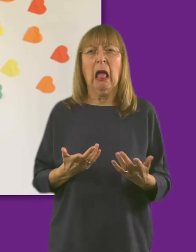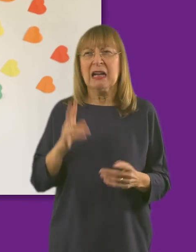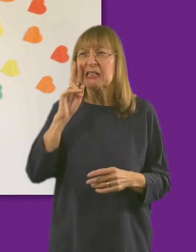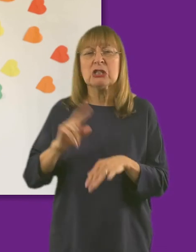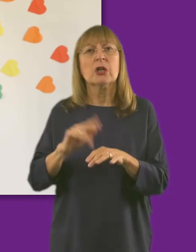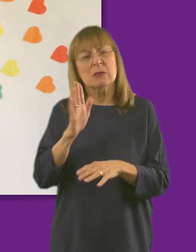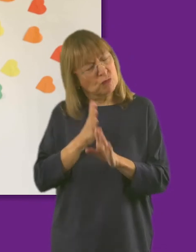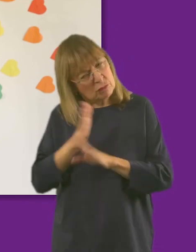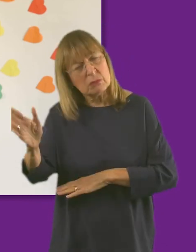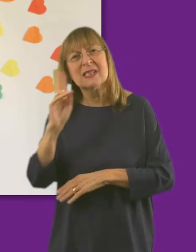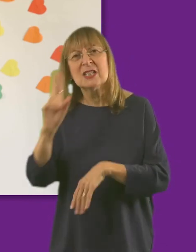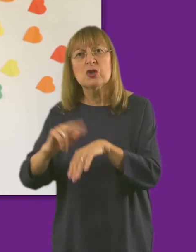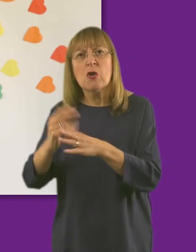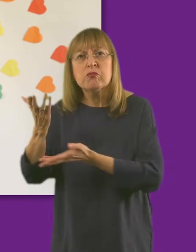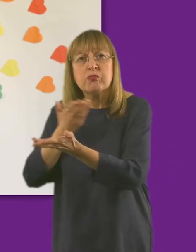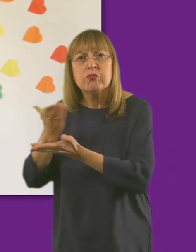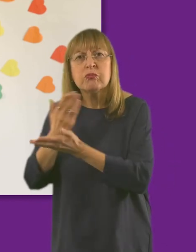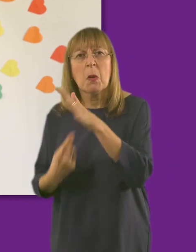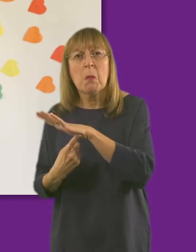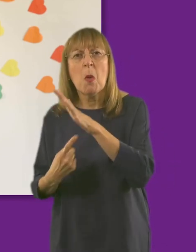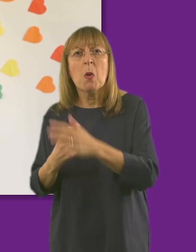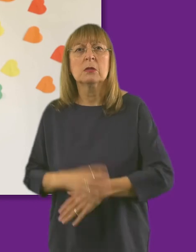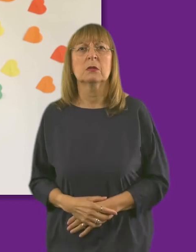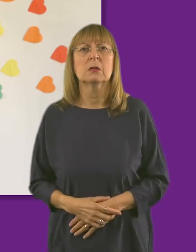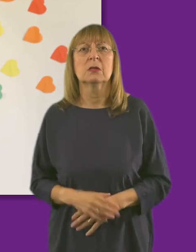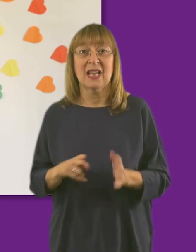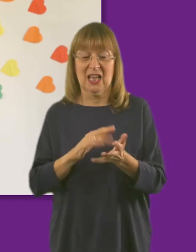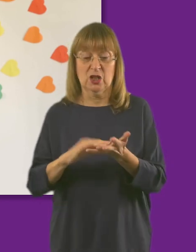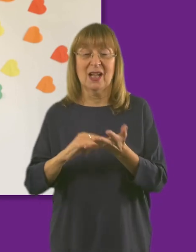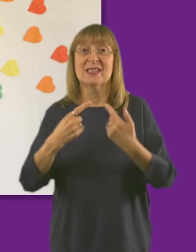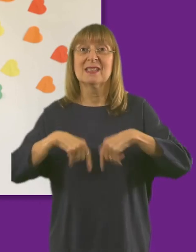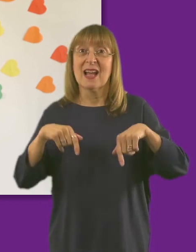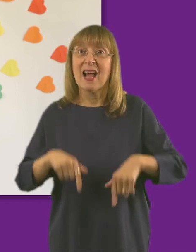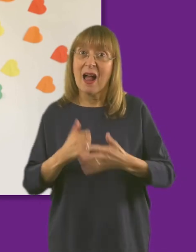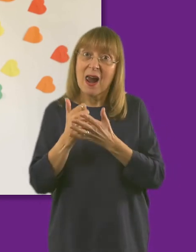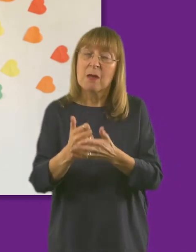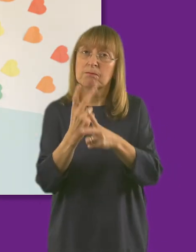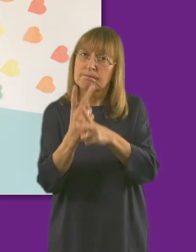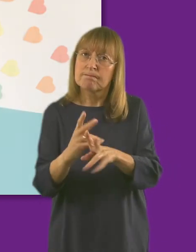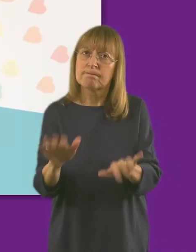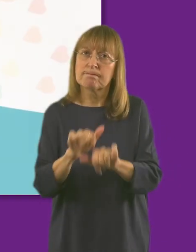GP if you notice something unusual for you. The NHS is here to help you get the care you need.